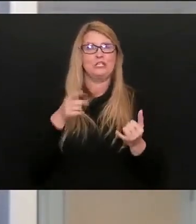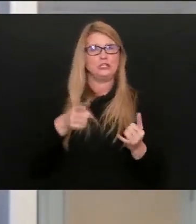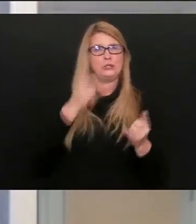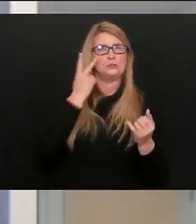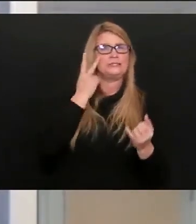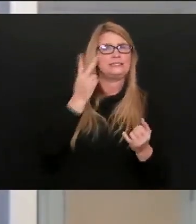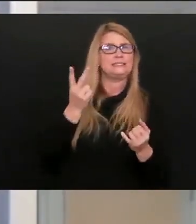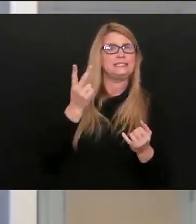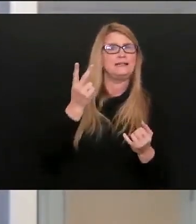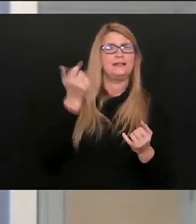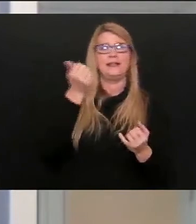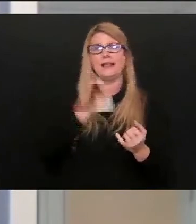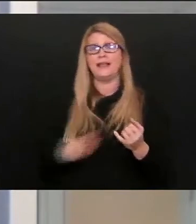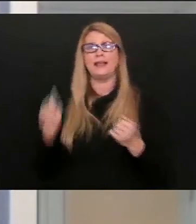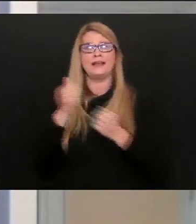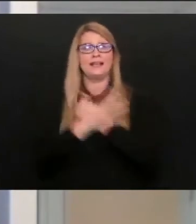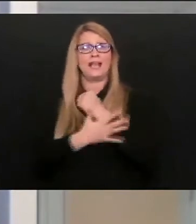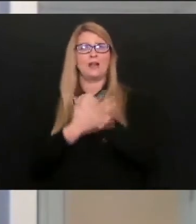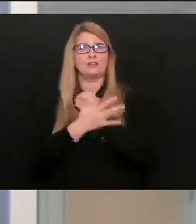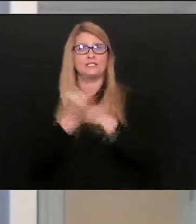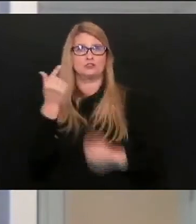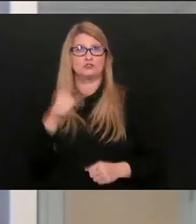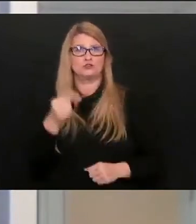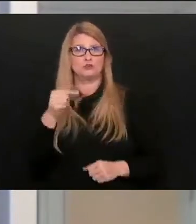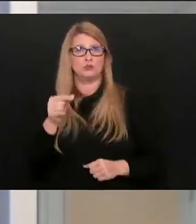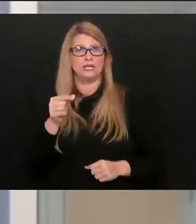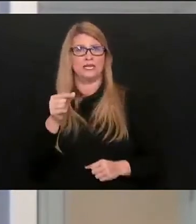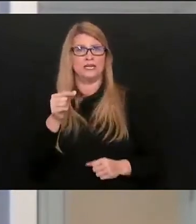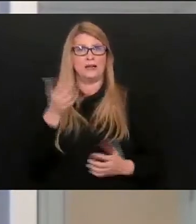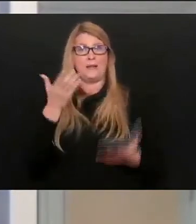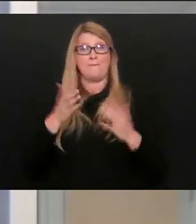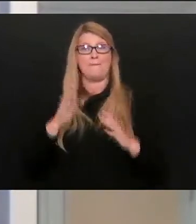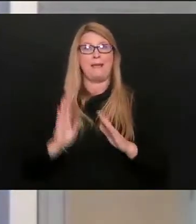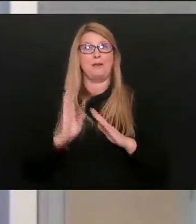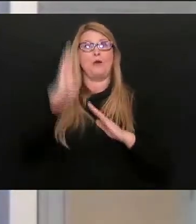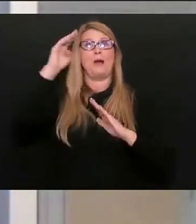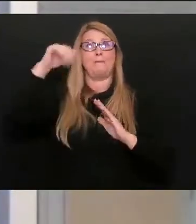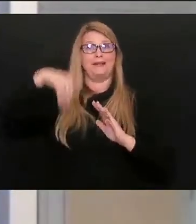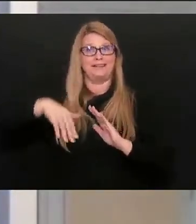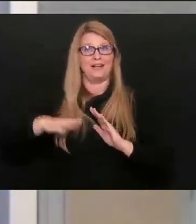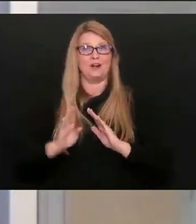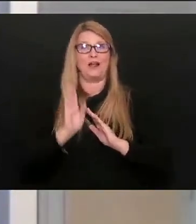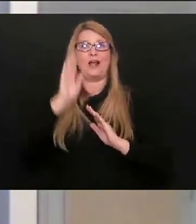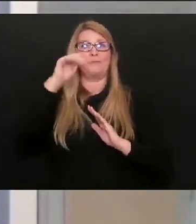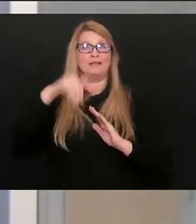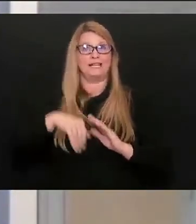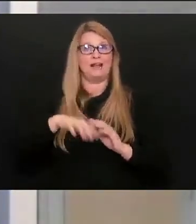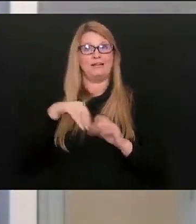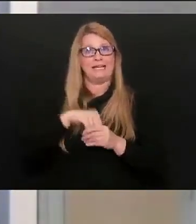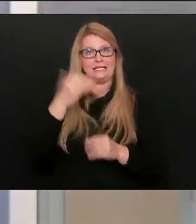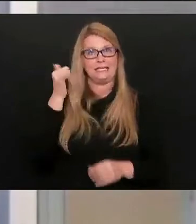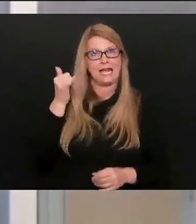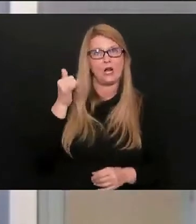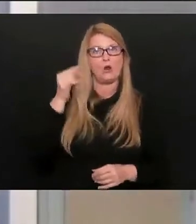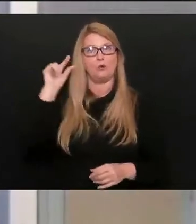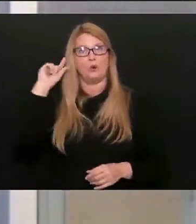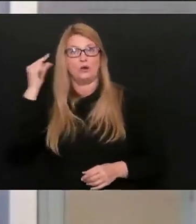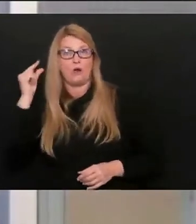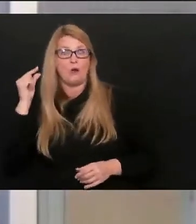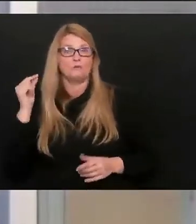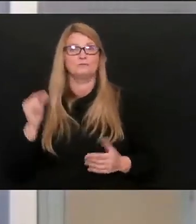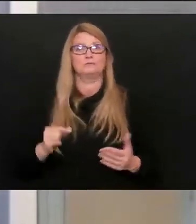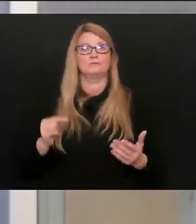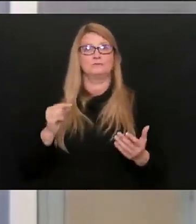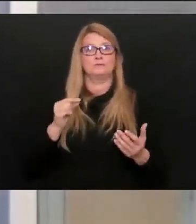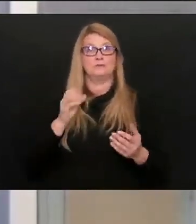that maybe counties that are currently green may occasionally flicker up into the yellow or gold as you continue this